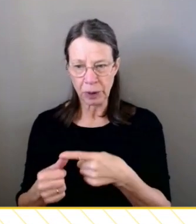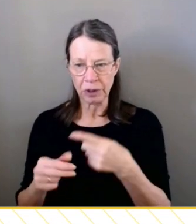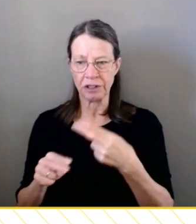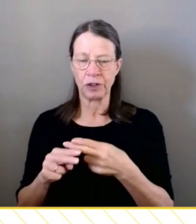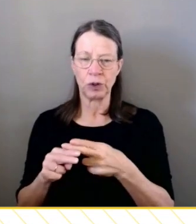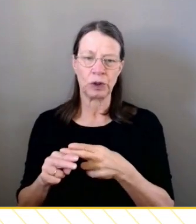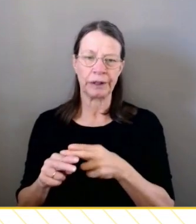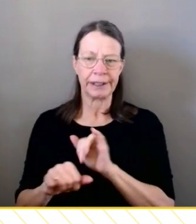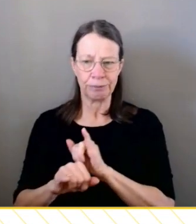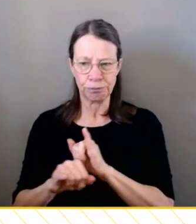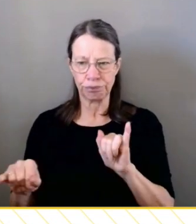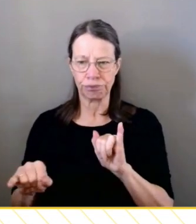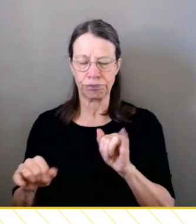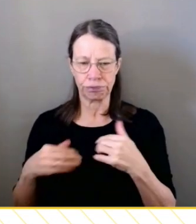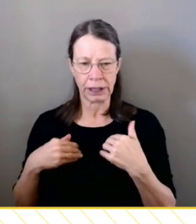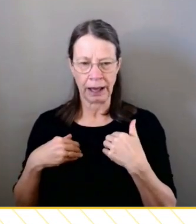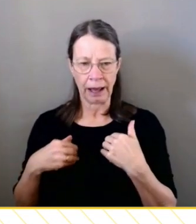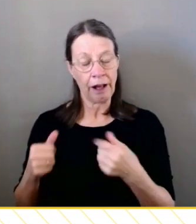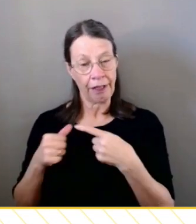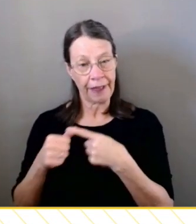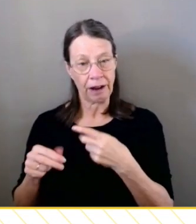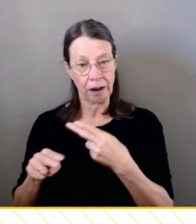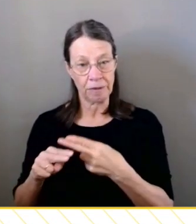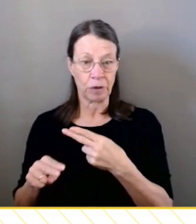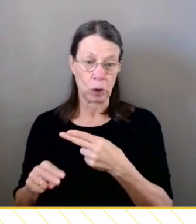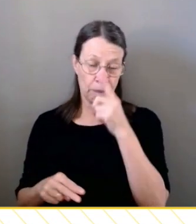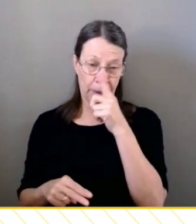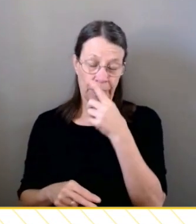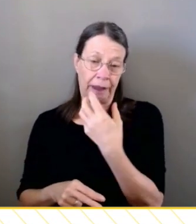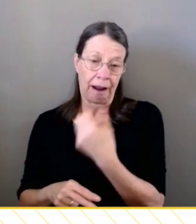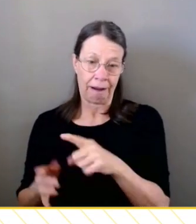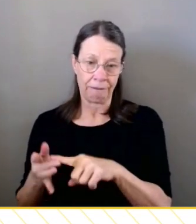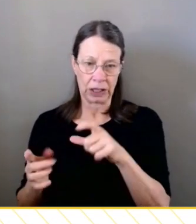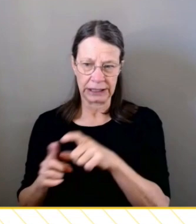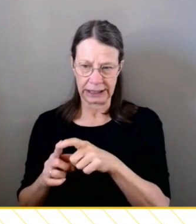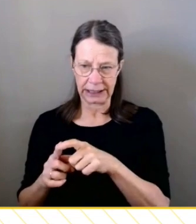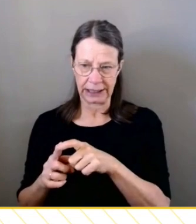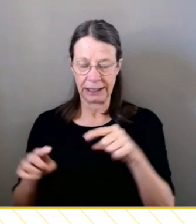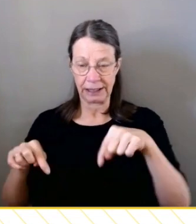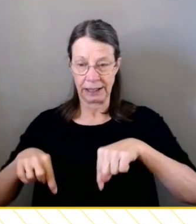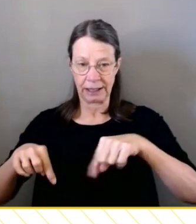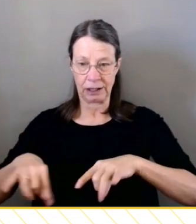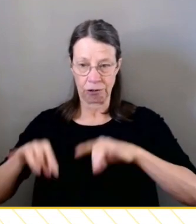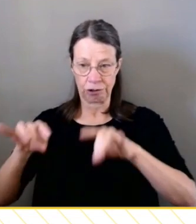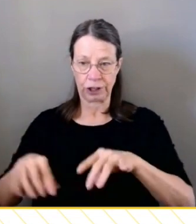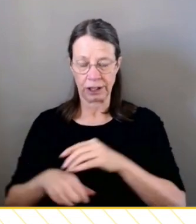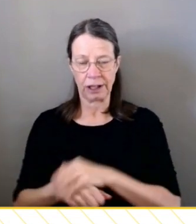experienced by people with intellectual disability in Australia today. And that discomfort should help us